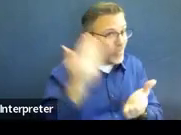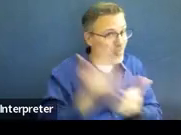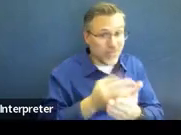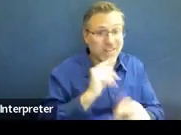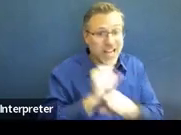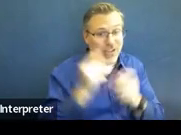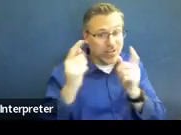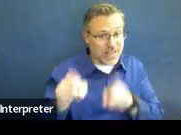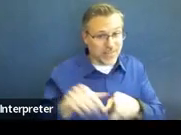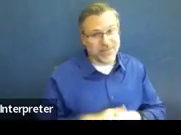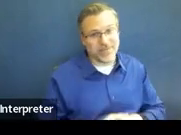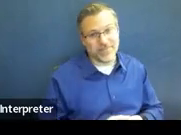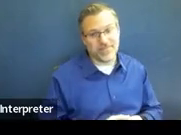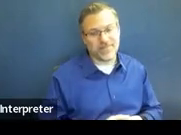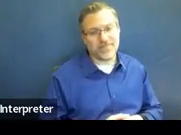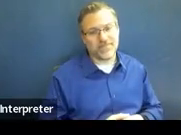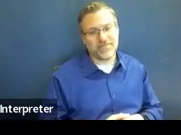can.